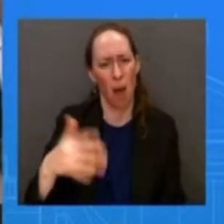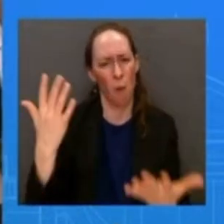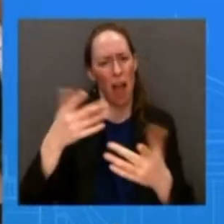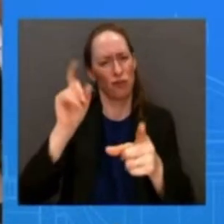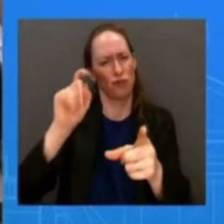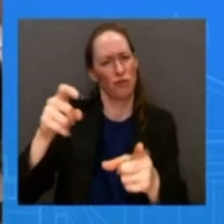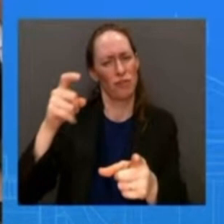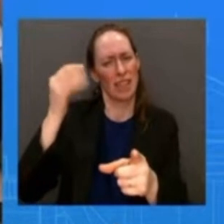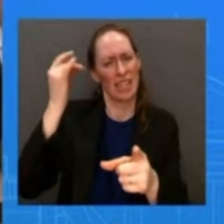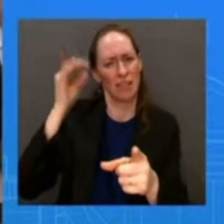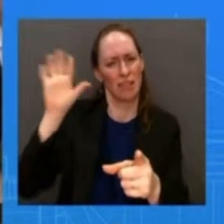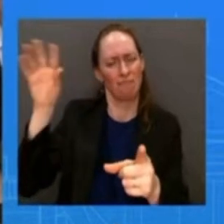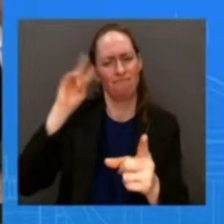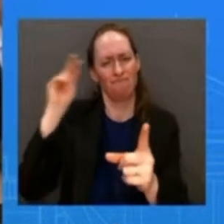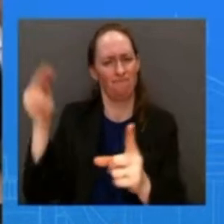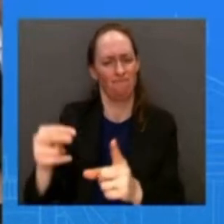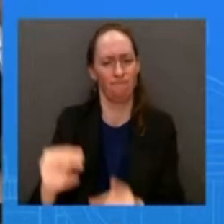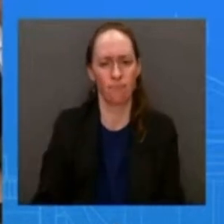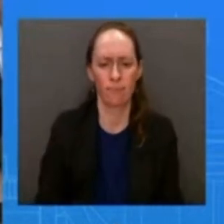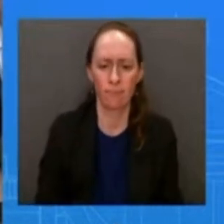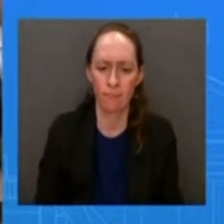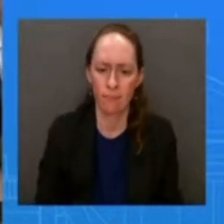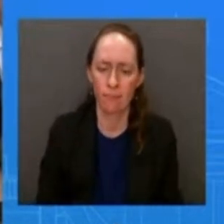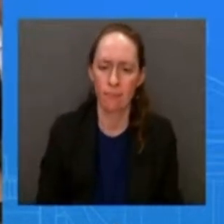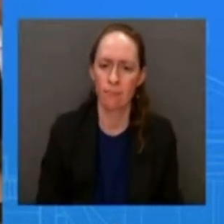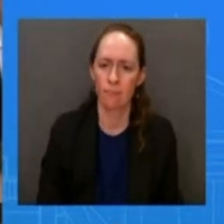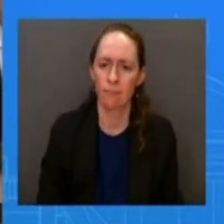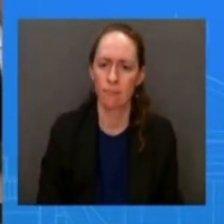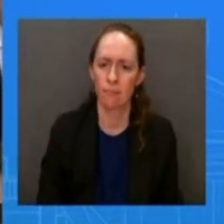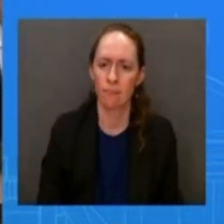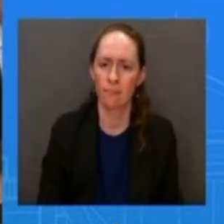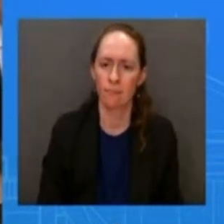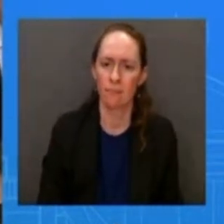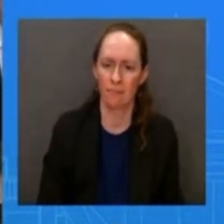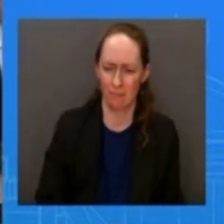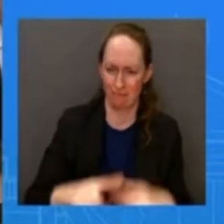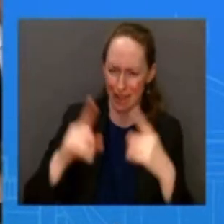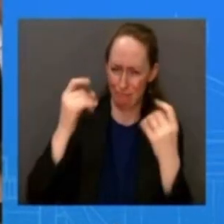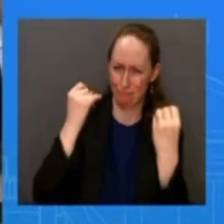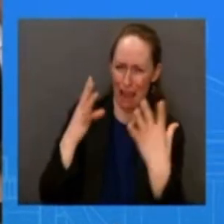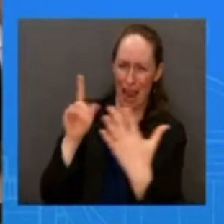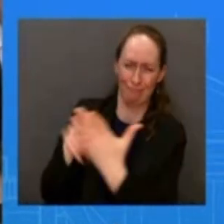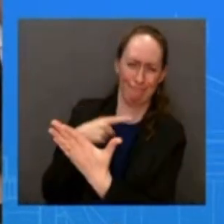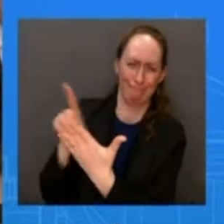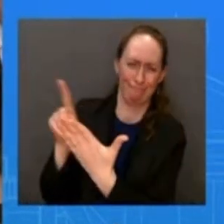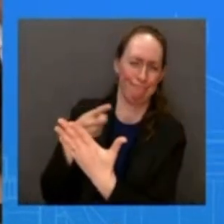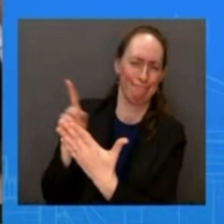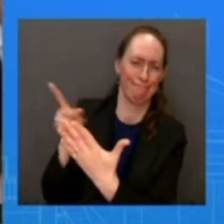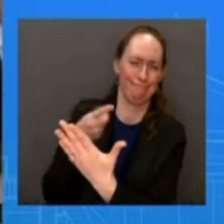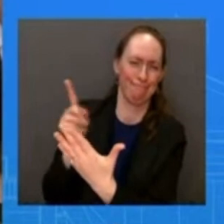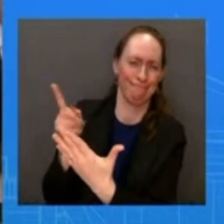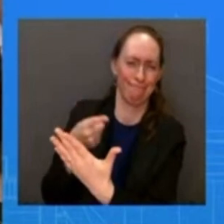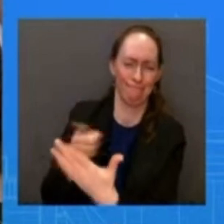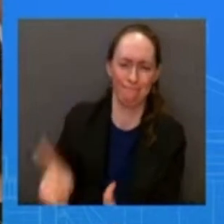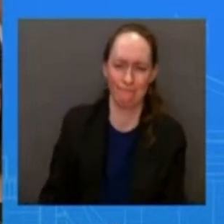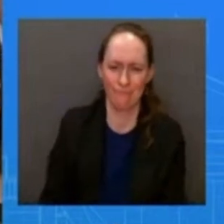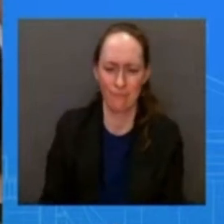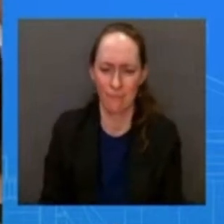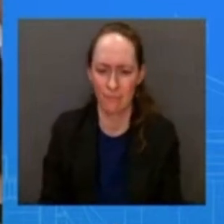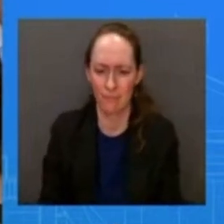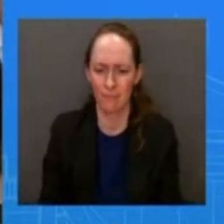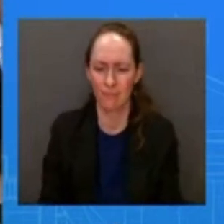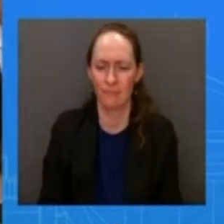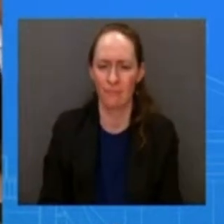there's a lot of criticism out there that that what has but that what really drove the president's decisions in the in the latter